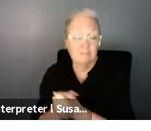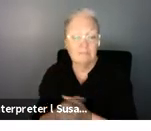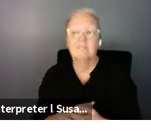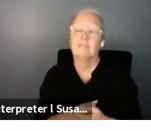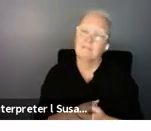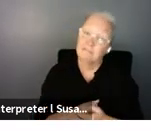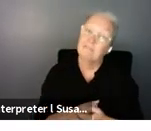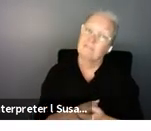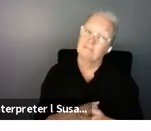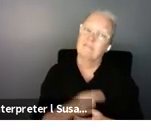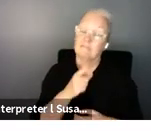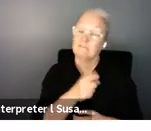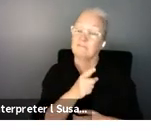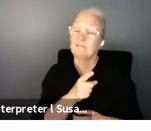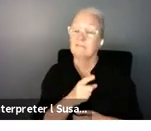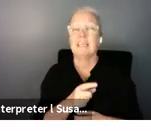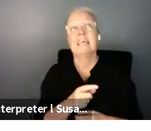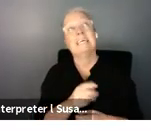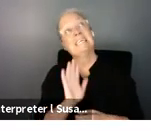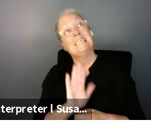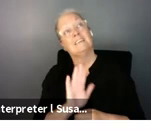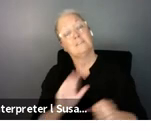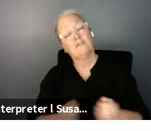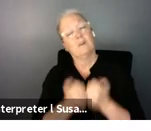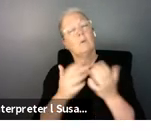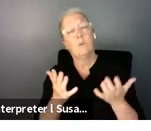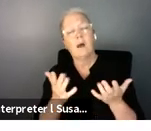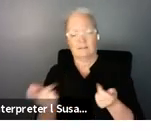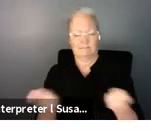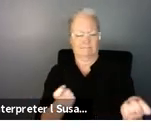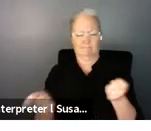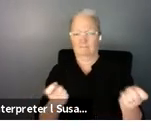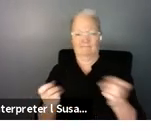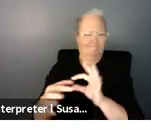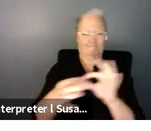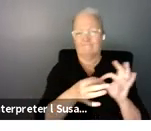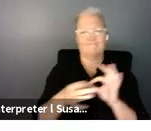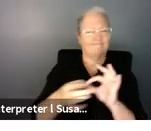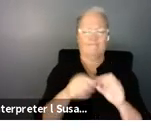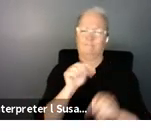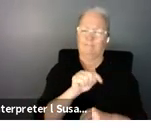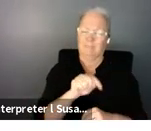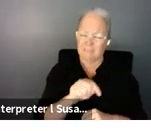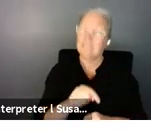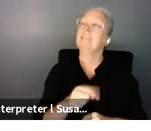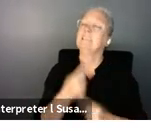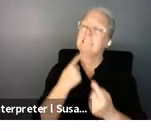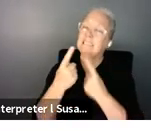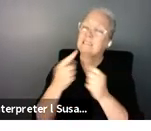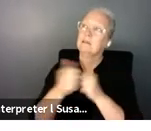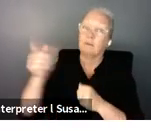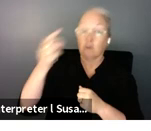is really coordination so what the central government are doing they've really sort of identified you know what are going to be some of the key